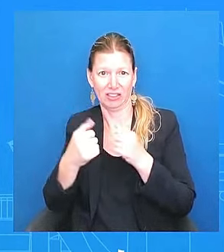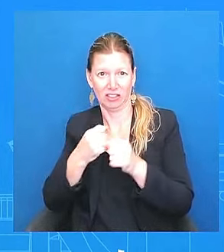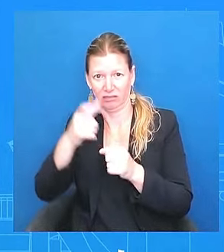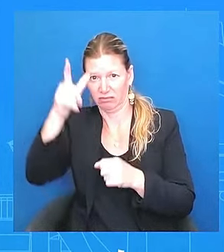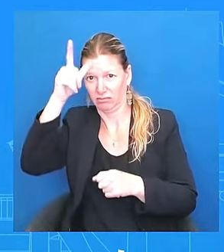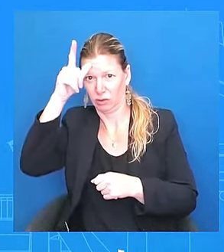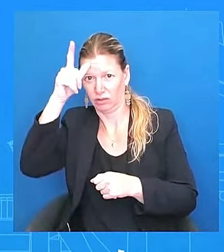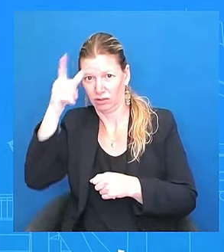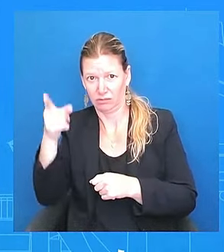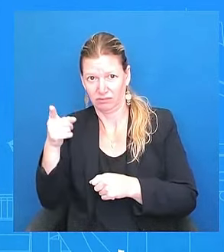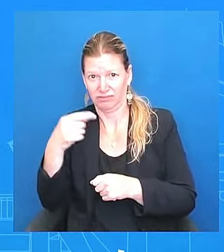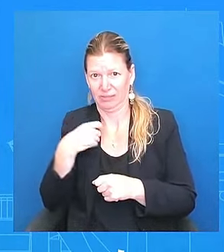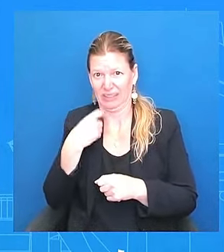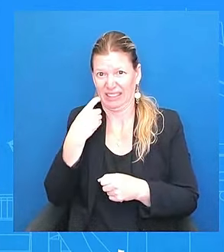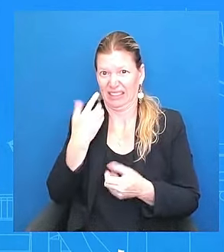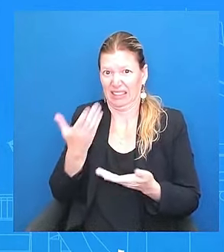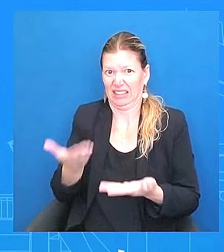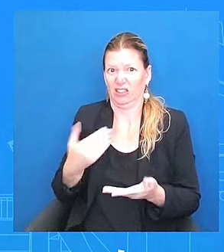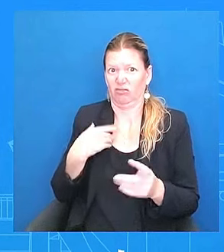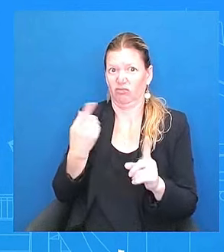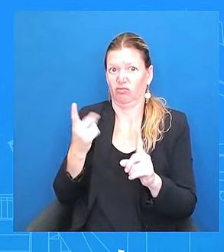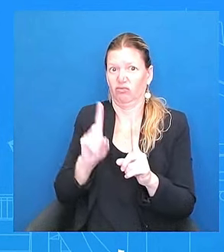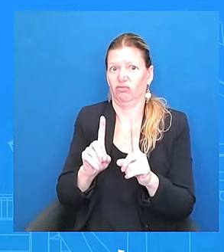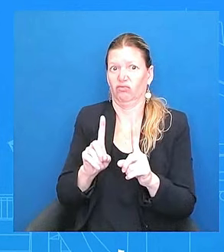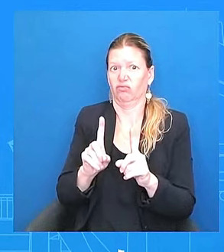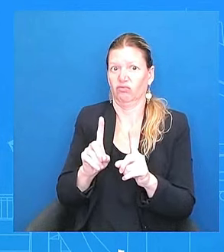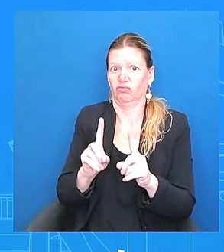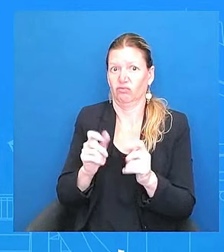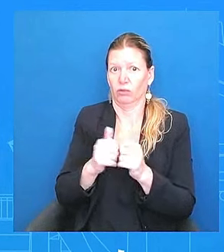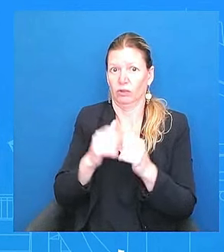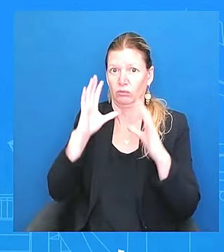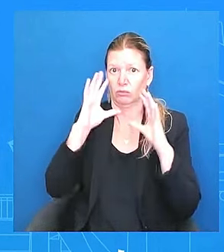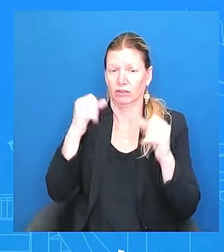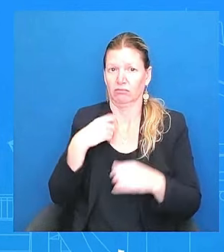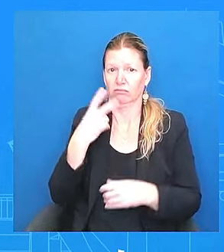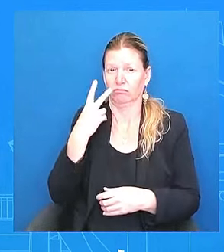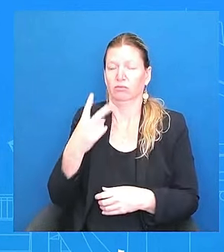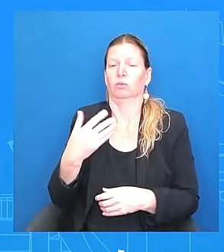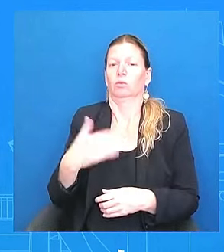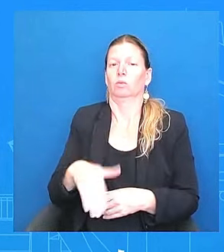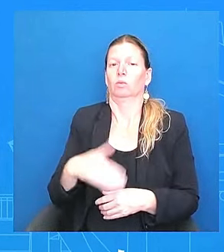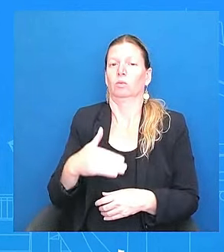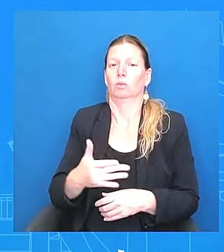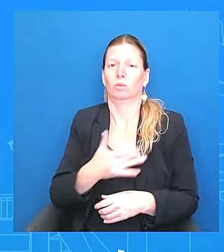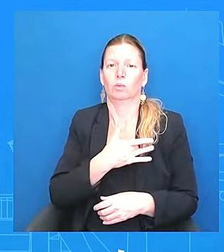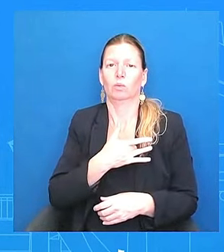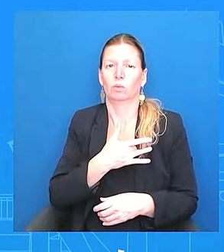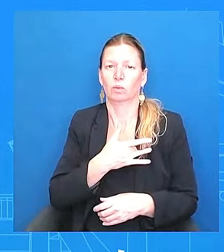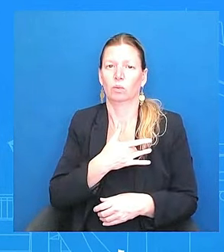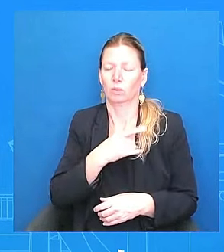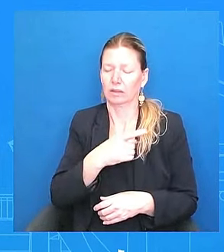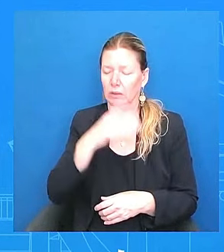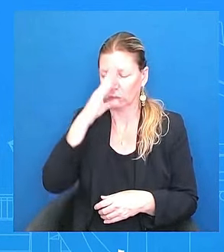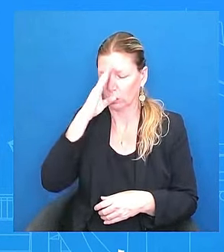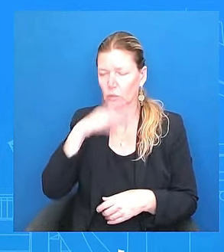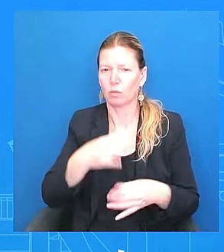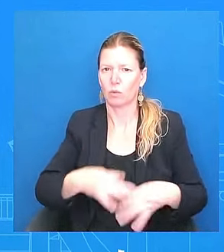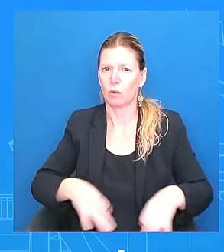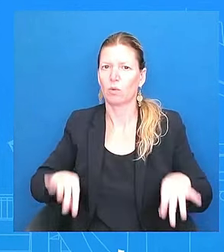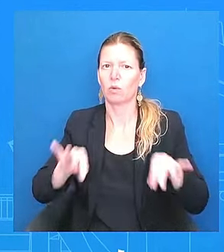how important he he understood it was for him to be there for that moment to be there for the families. And so